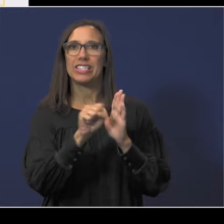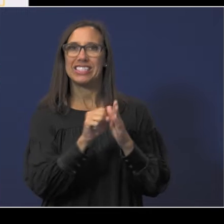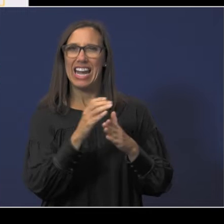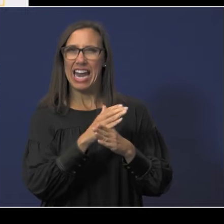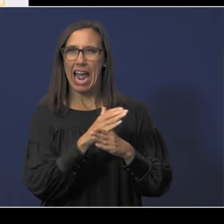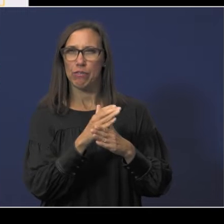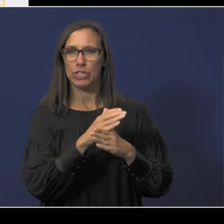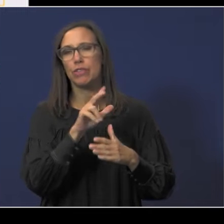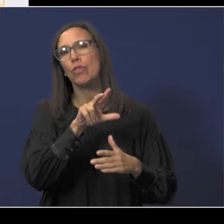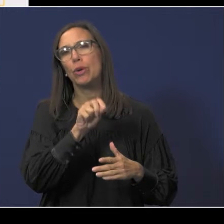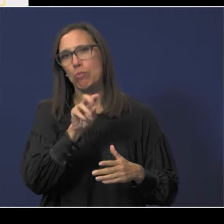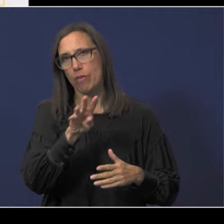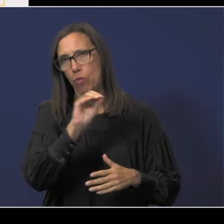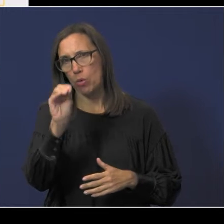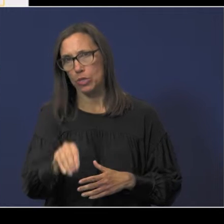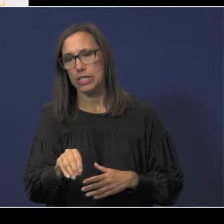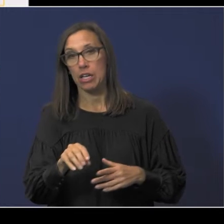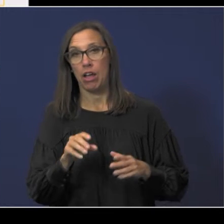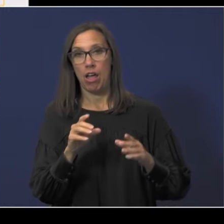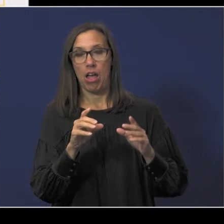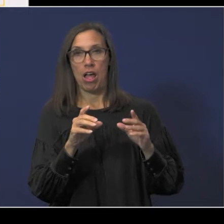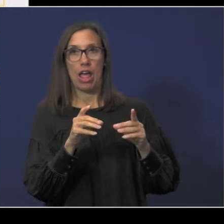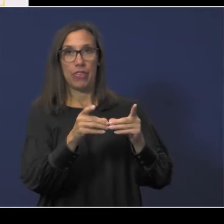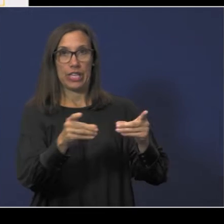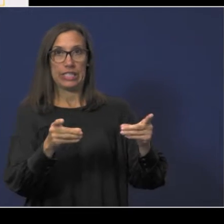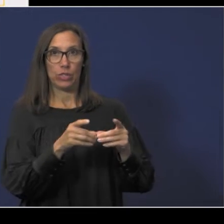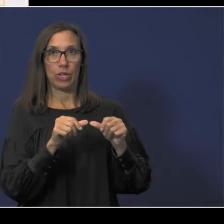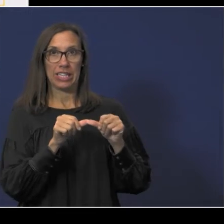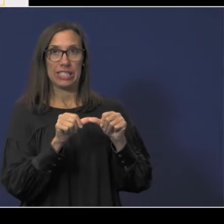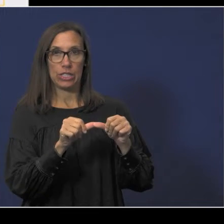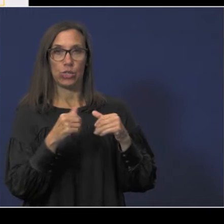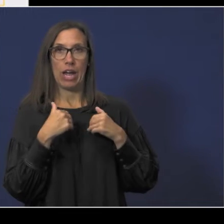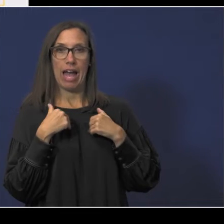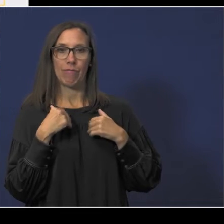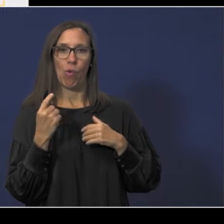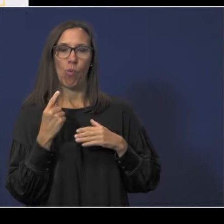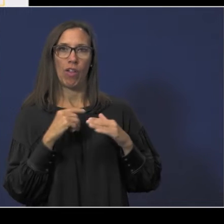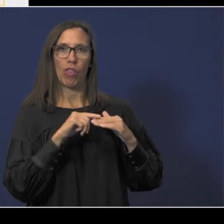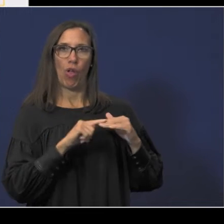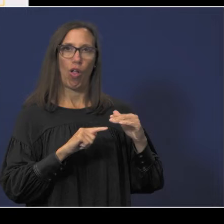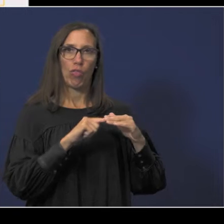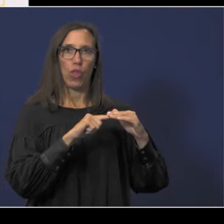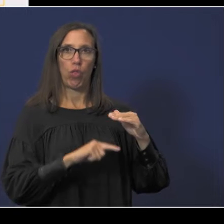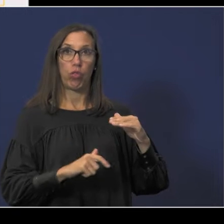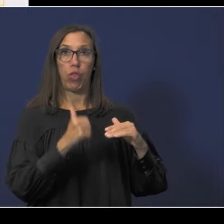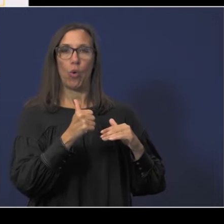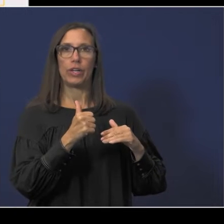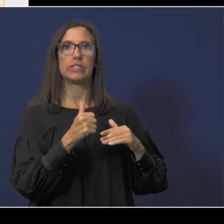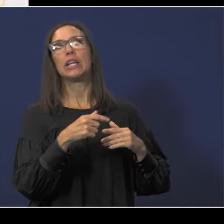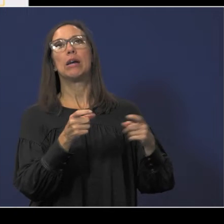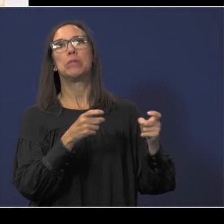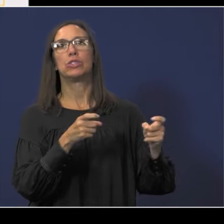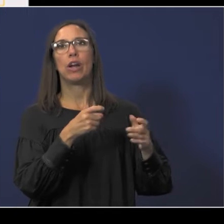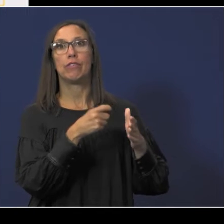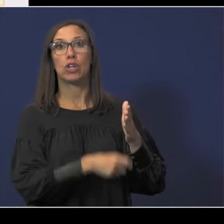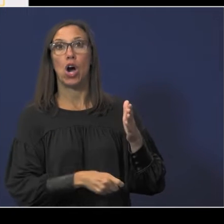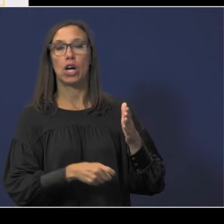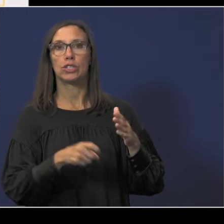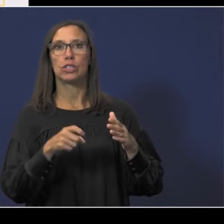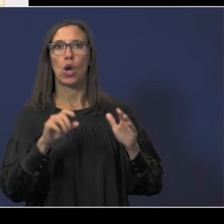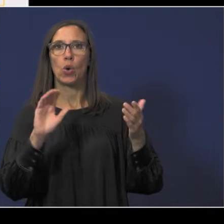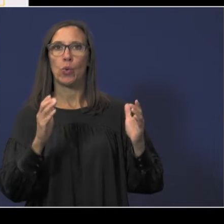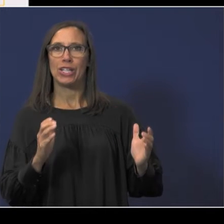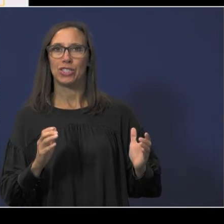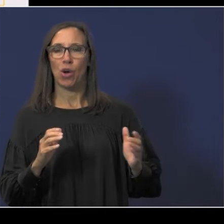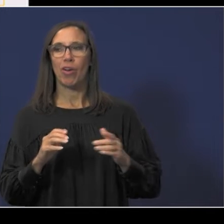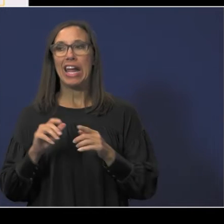.4 percent the district continues to have one of the lowest administrative cost ratios and this is different than the one that